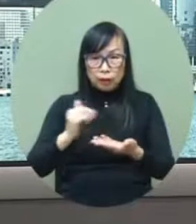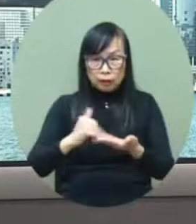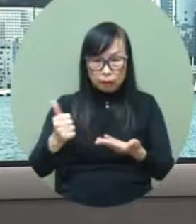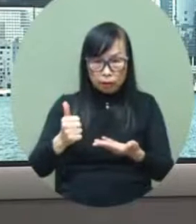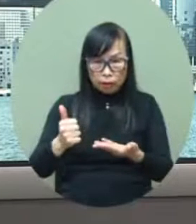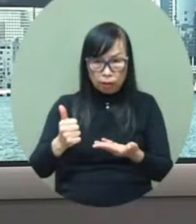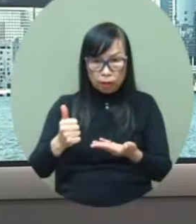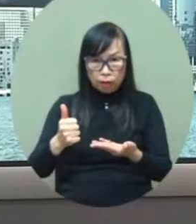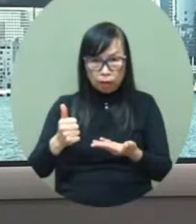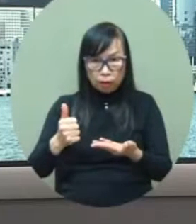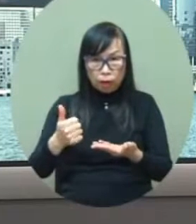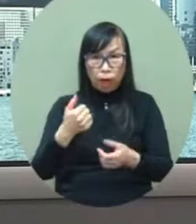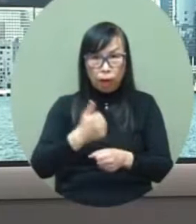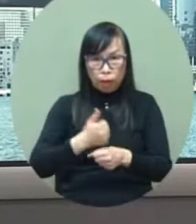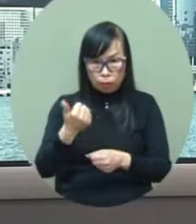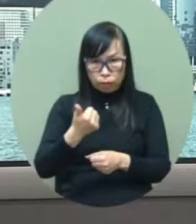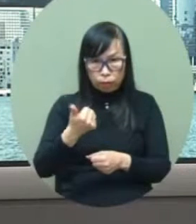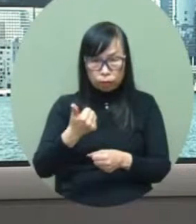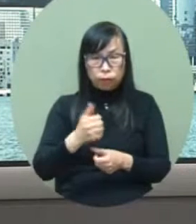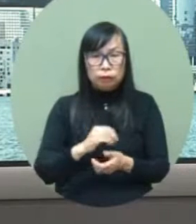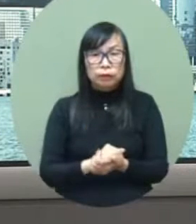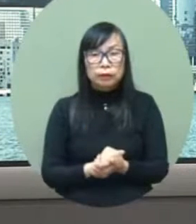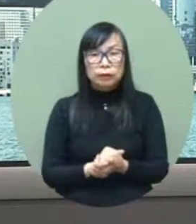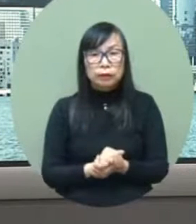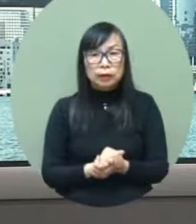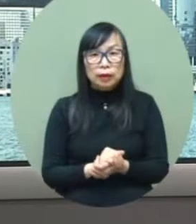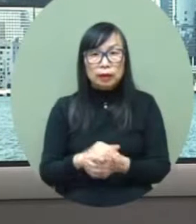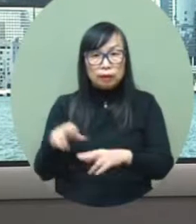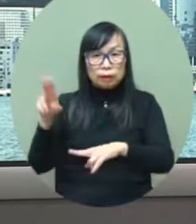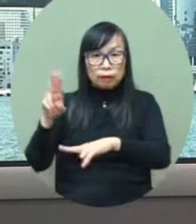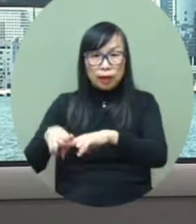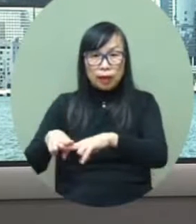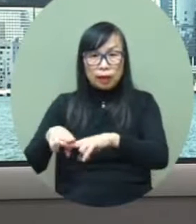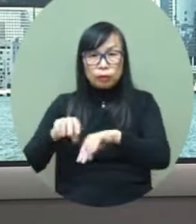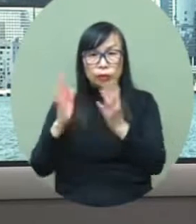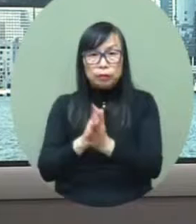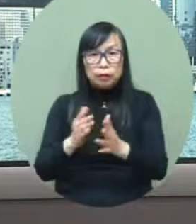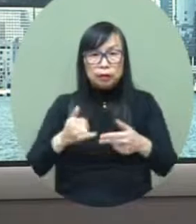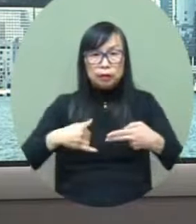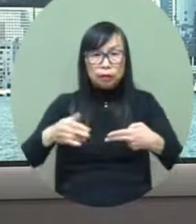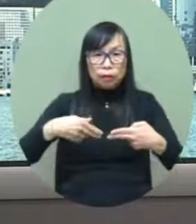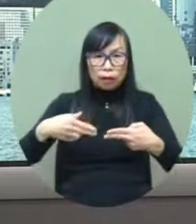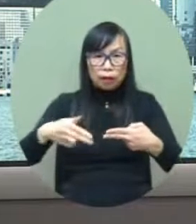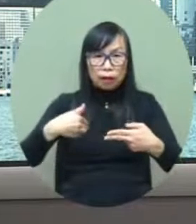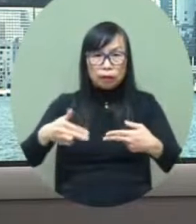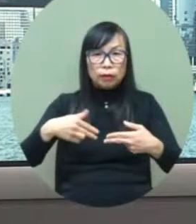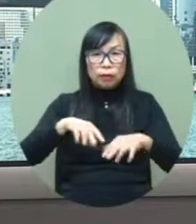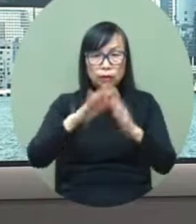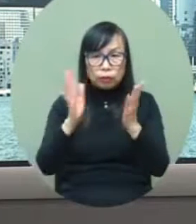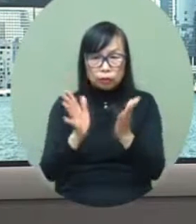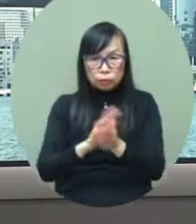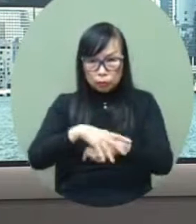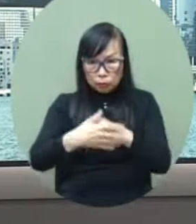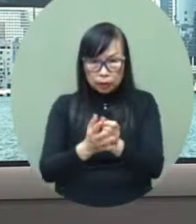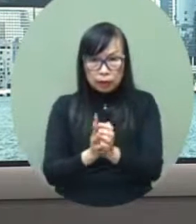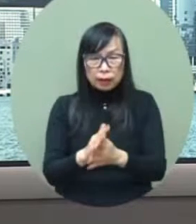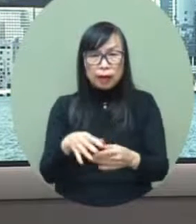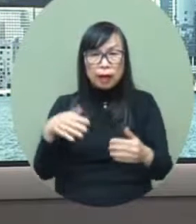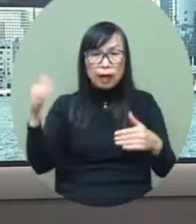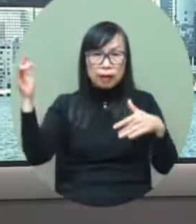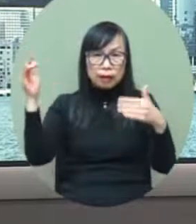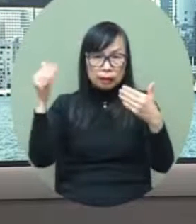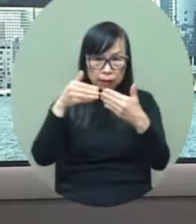and the reopening of the border is of course one of the most important effective measures